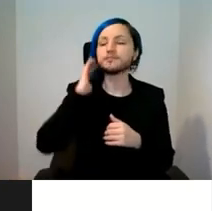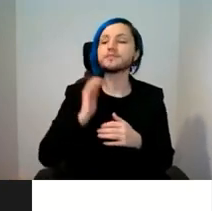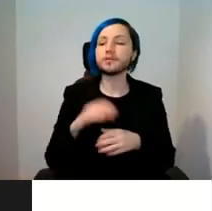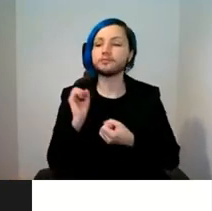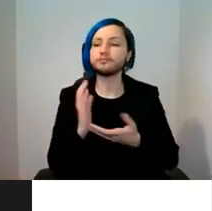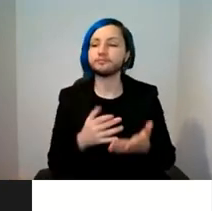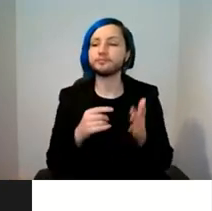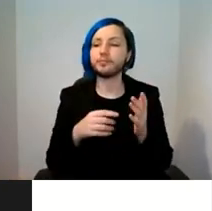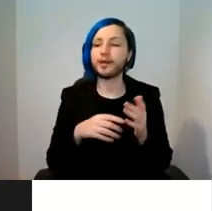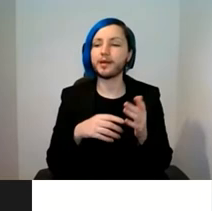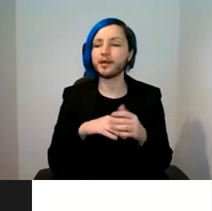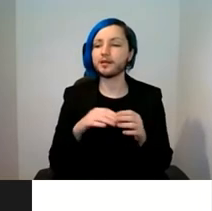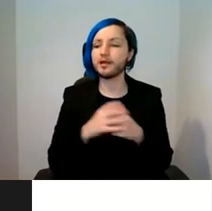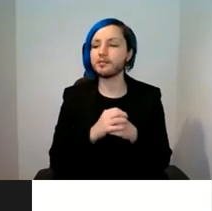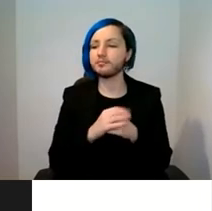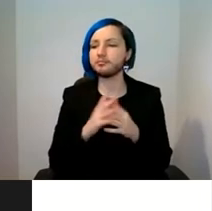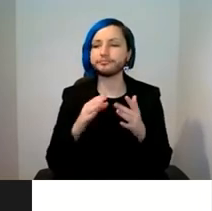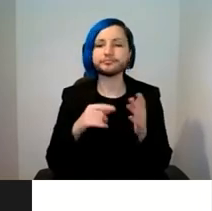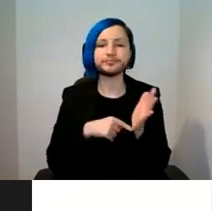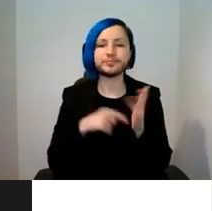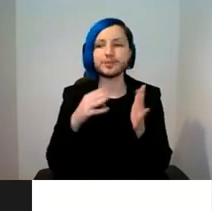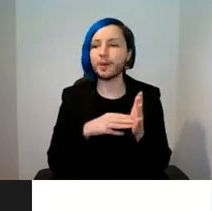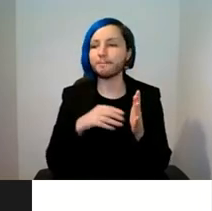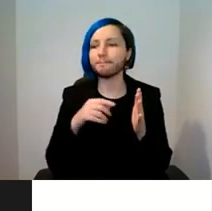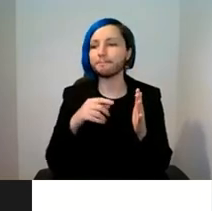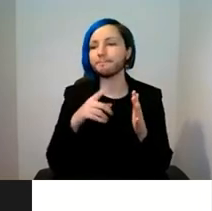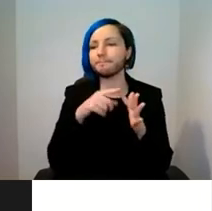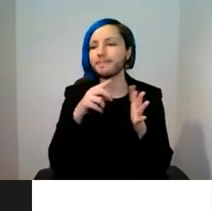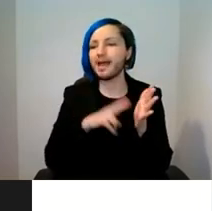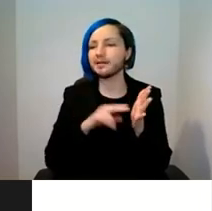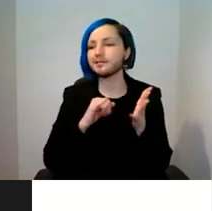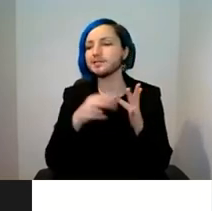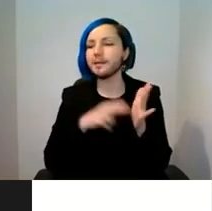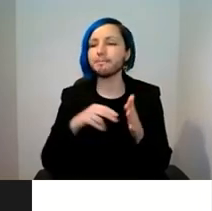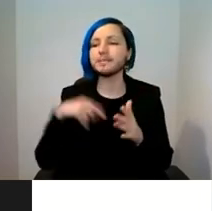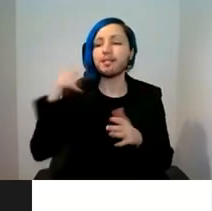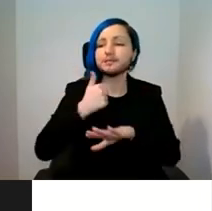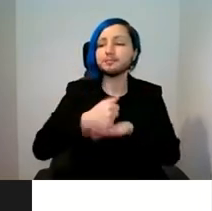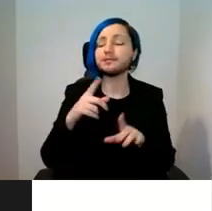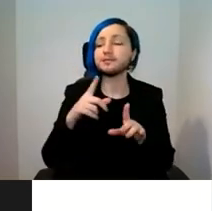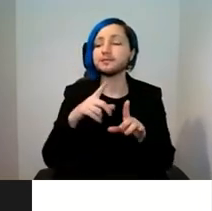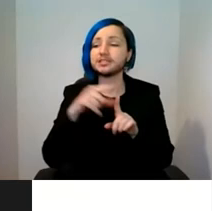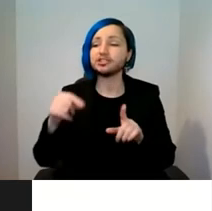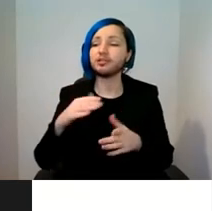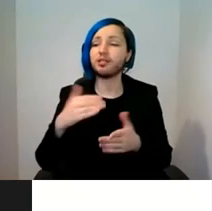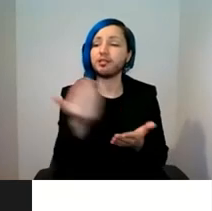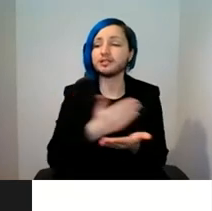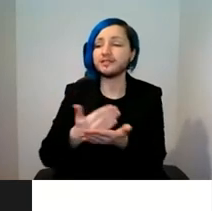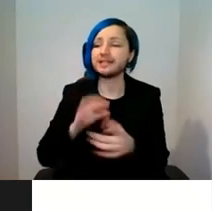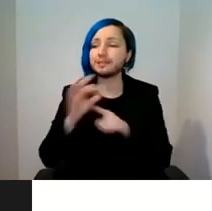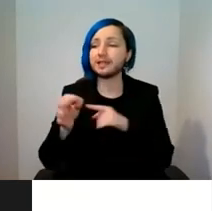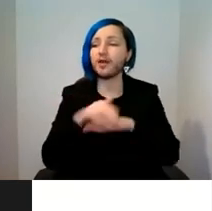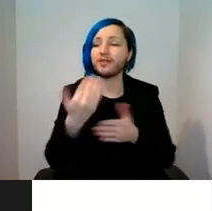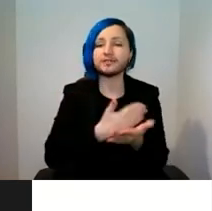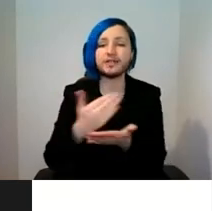And Tom is a London-based digital conservator specialising in the conservation of software-based art. And he works